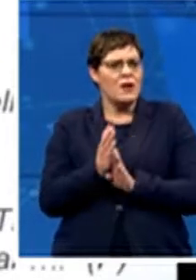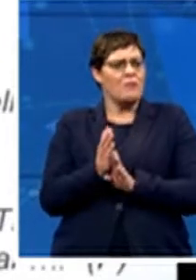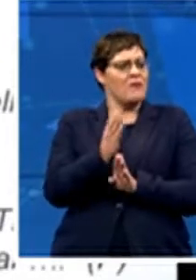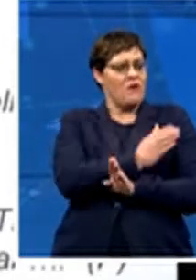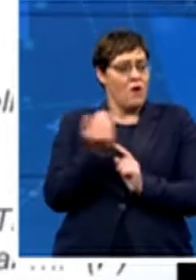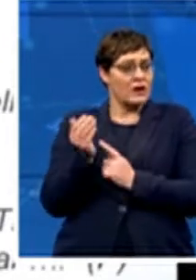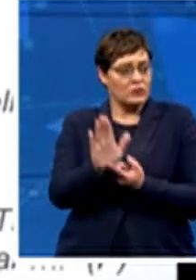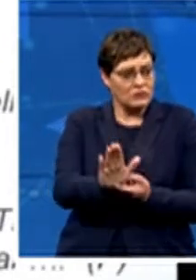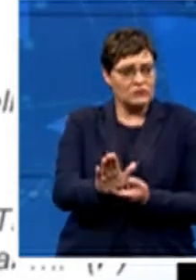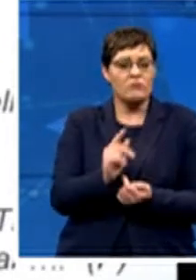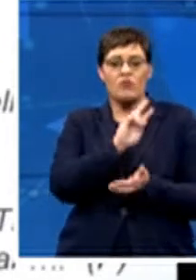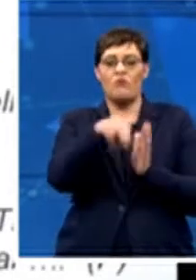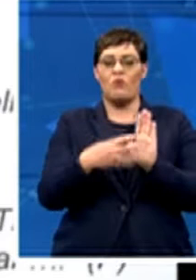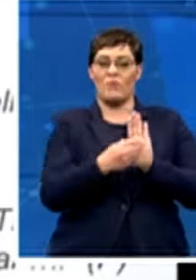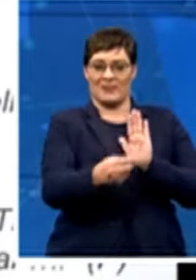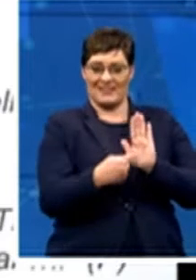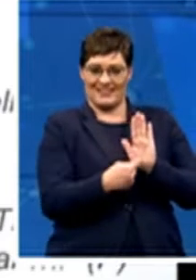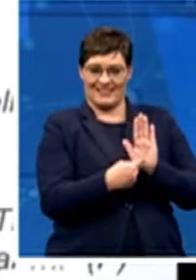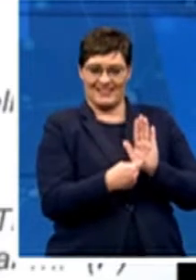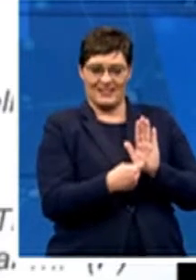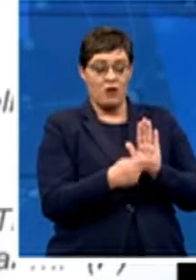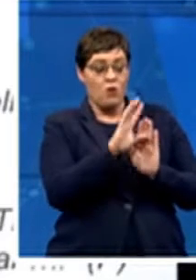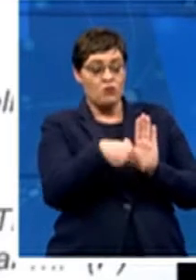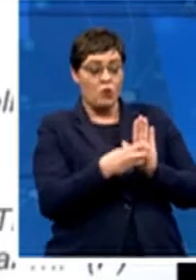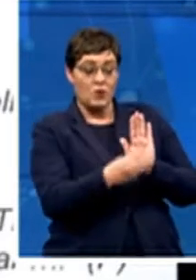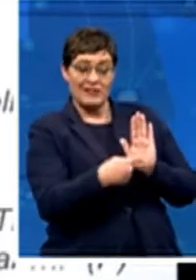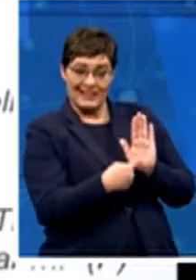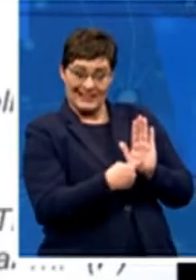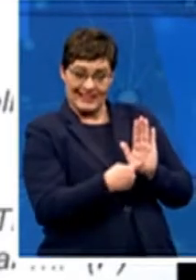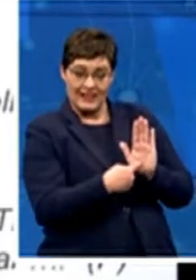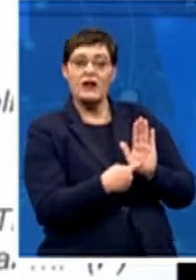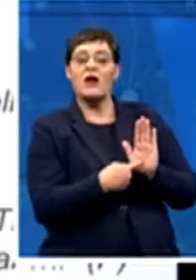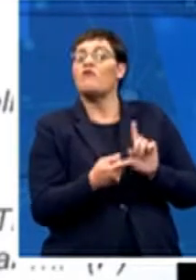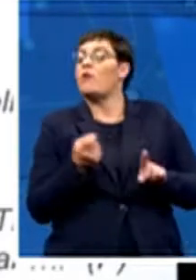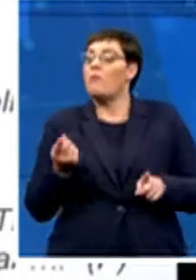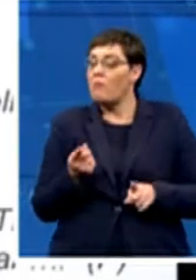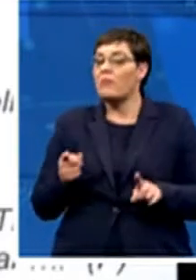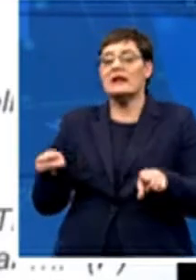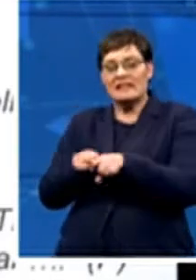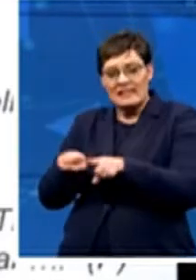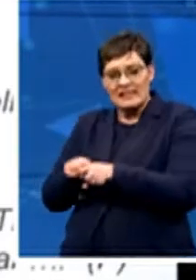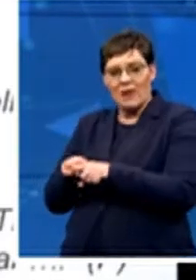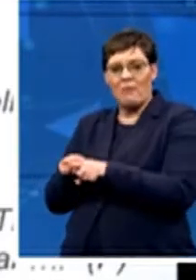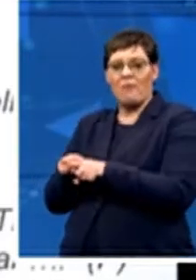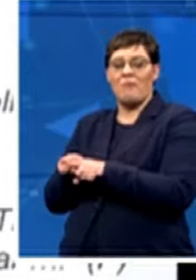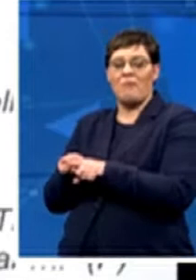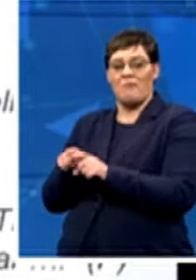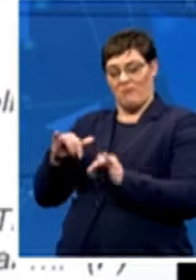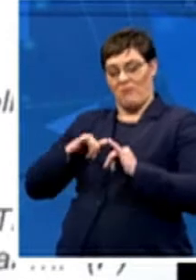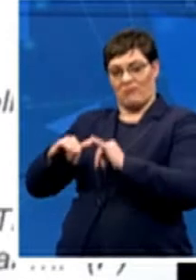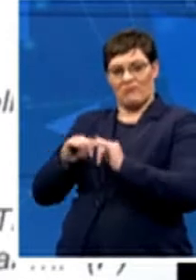And often those role models came from the same ethnic group as an individual or from the same cricketing disciplines.